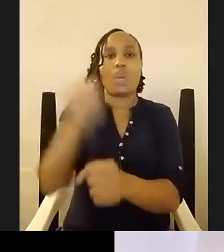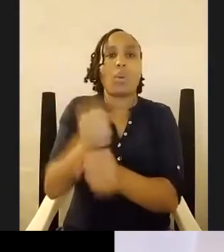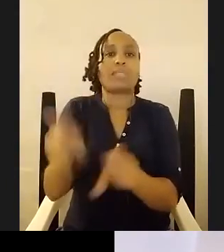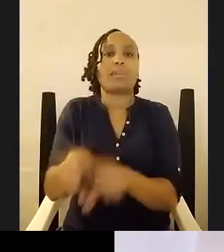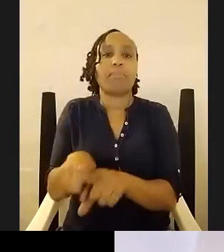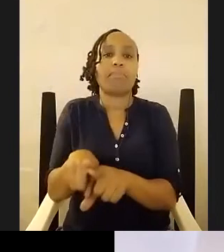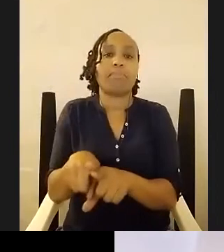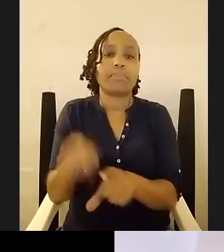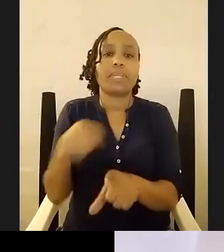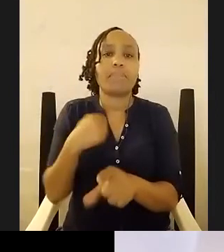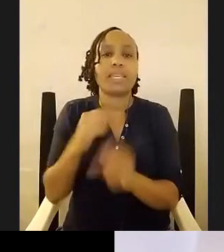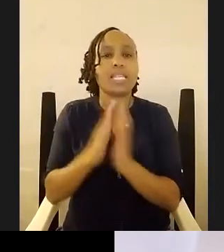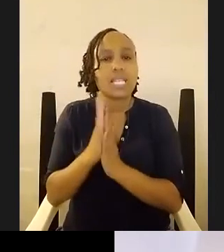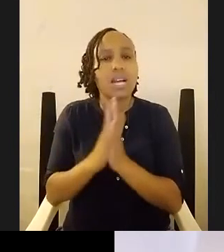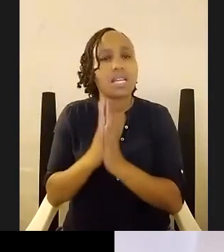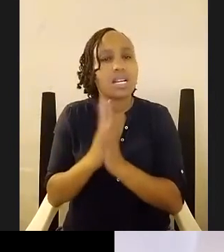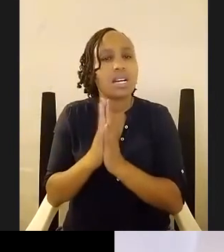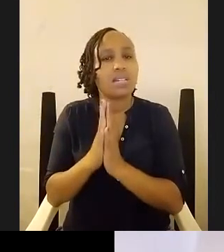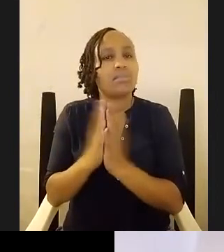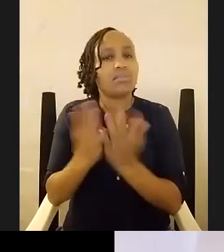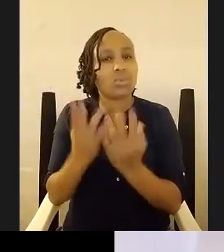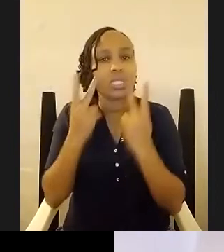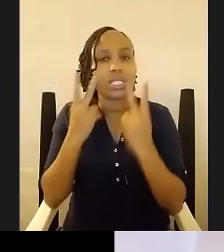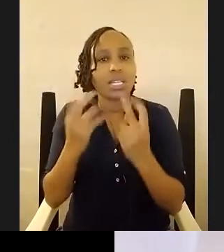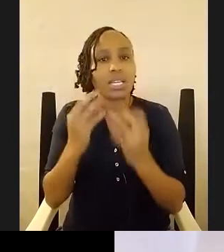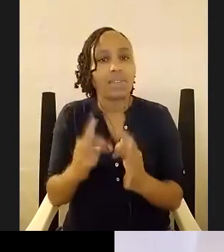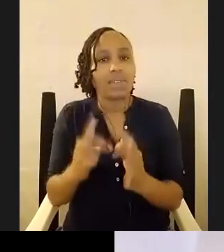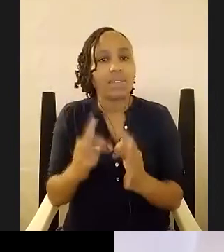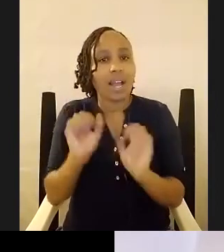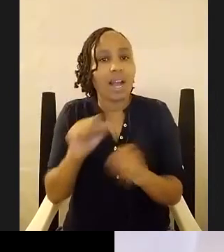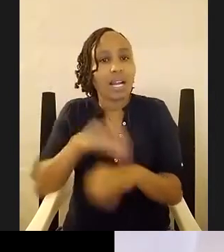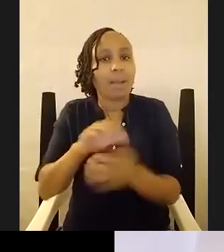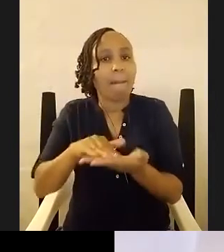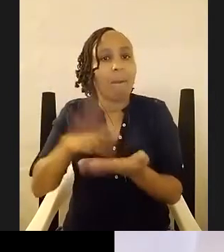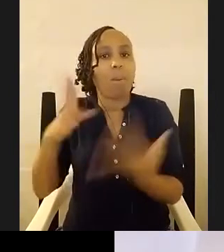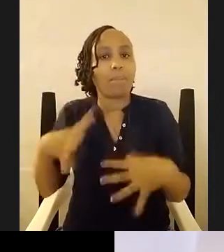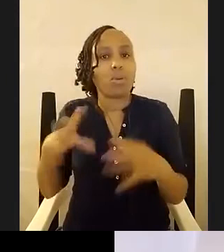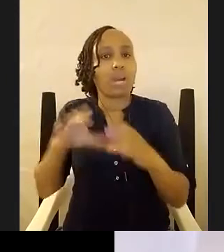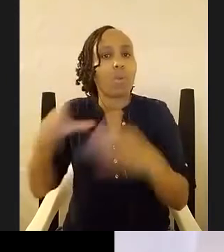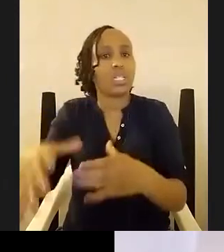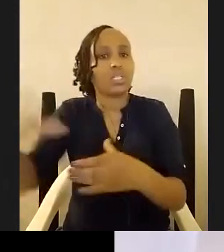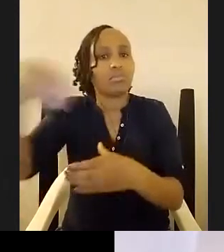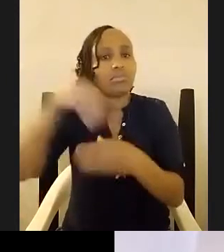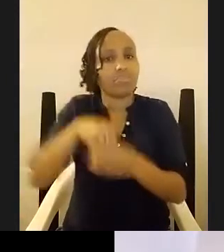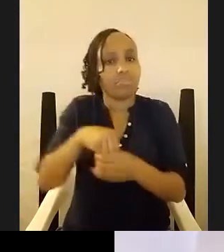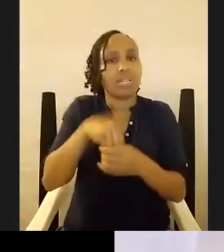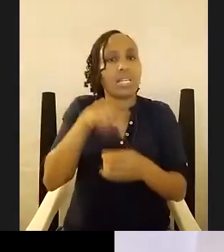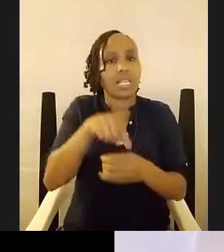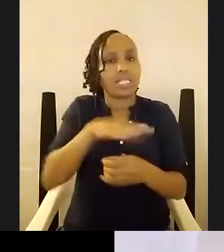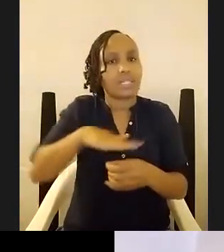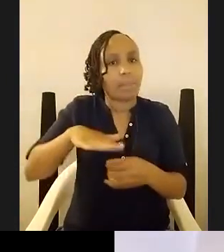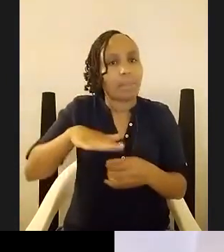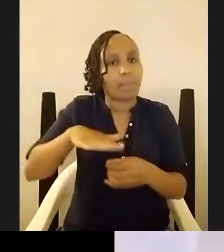to see if i can get more people from my community to this space to this platform to this to this level because